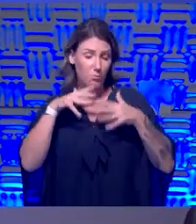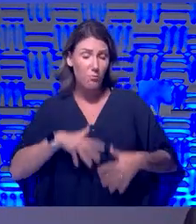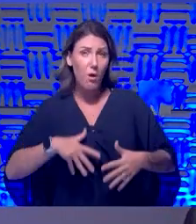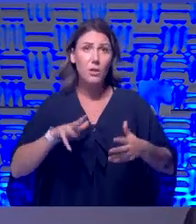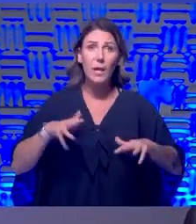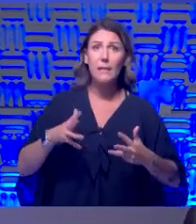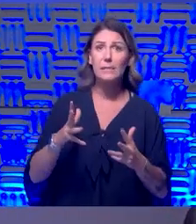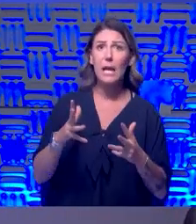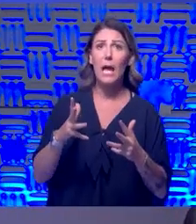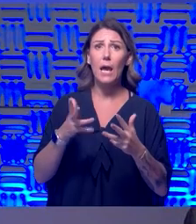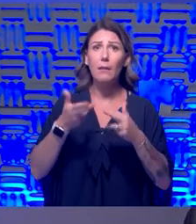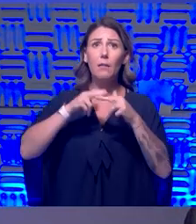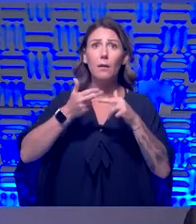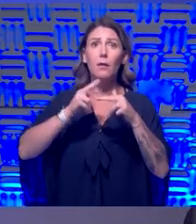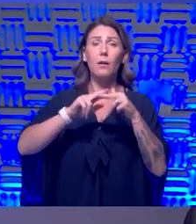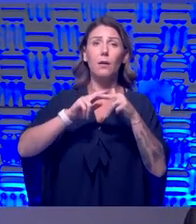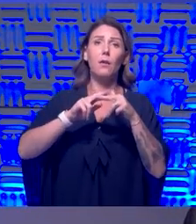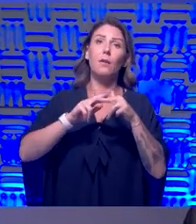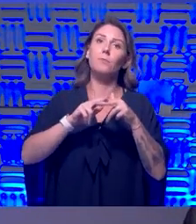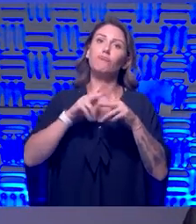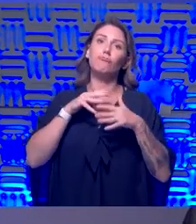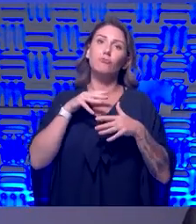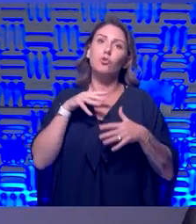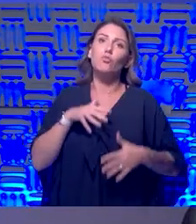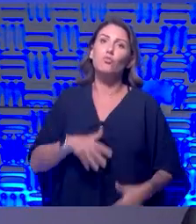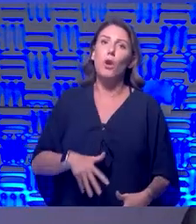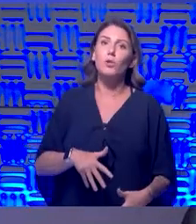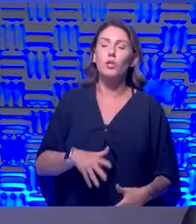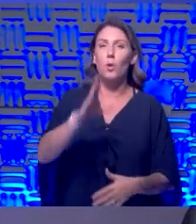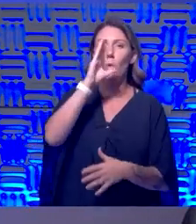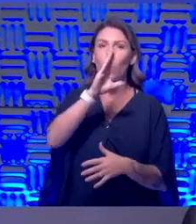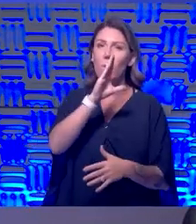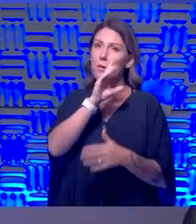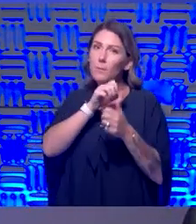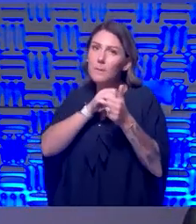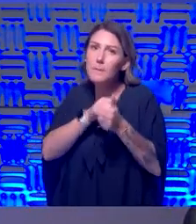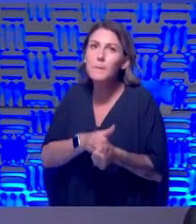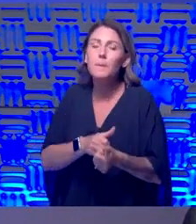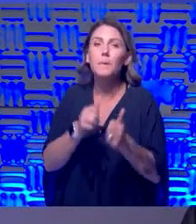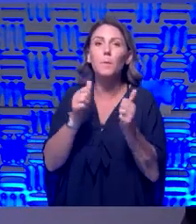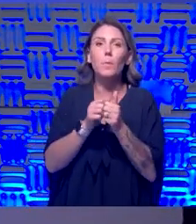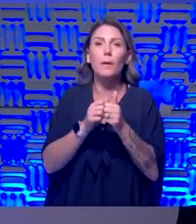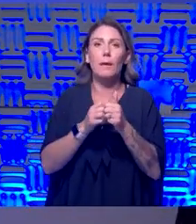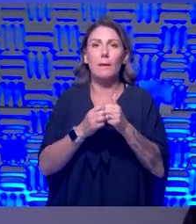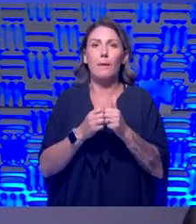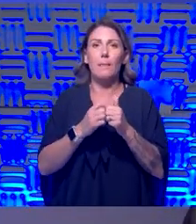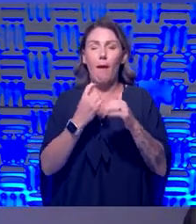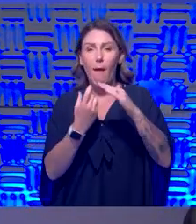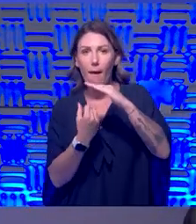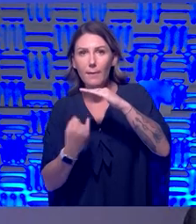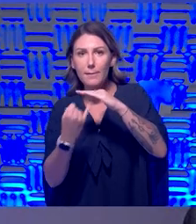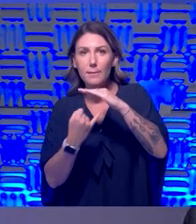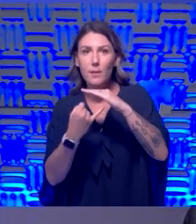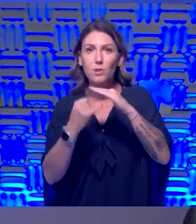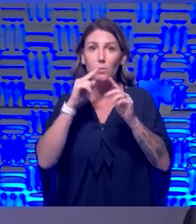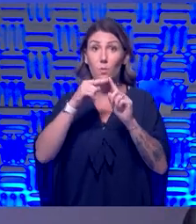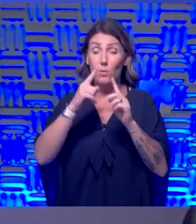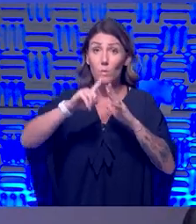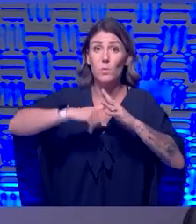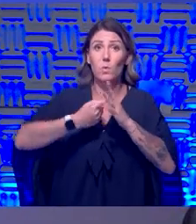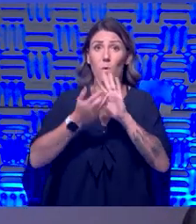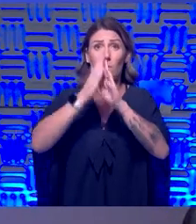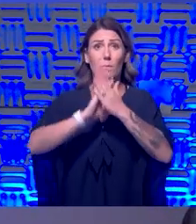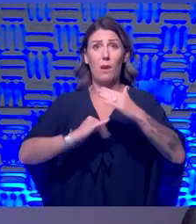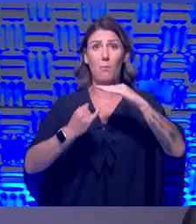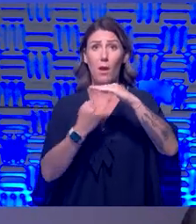up a bit and depression loves to feed on isolation. So once you've started down the isolation road, it